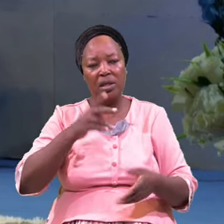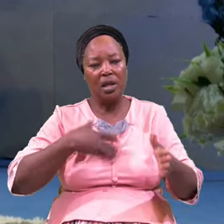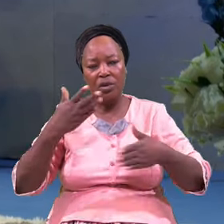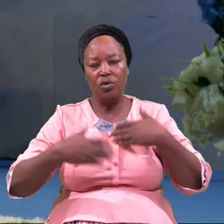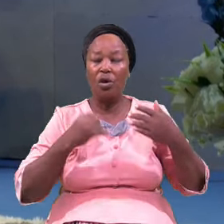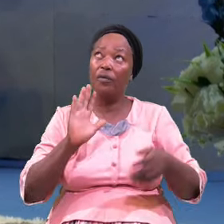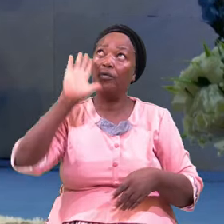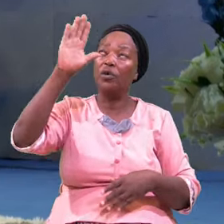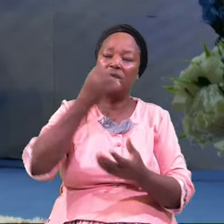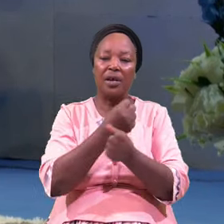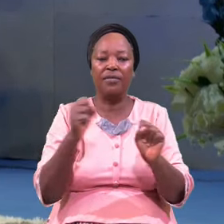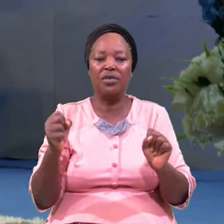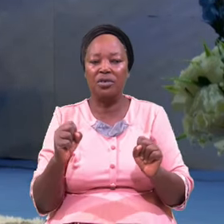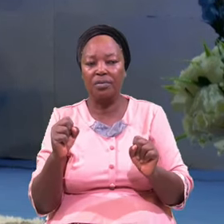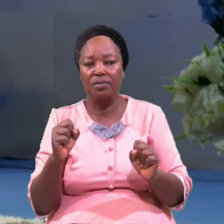Salvation